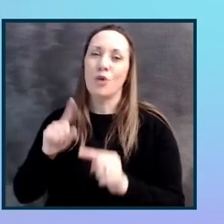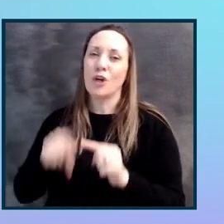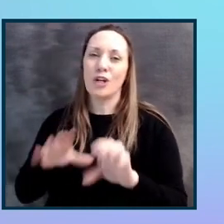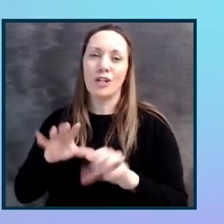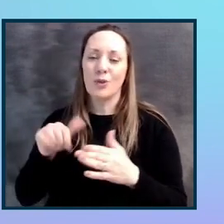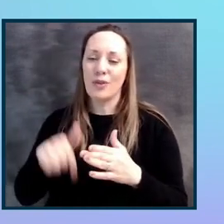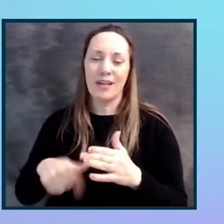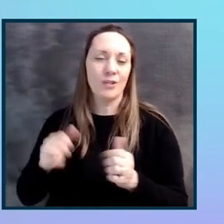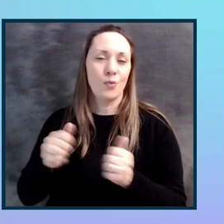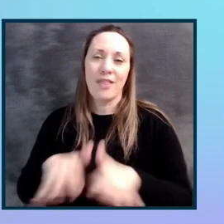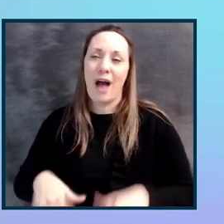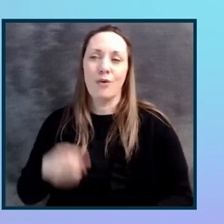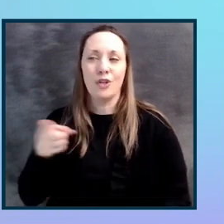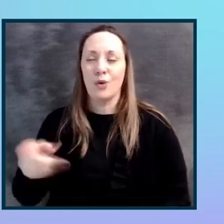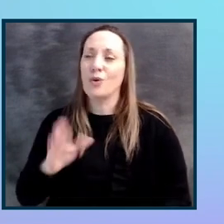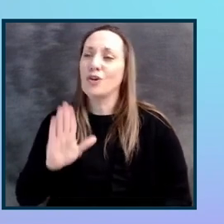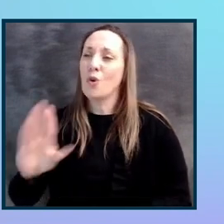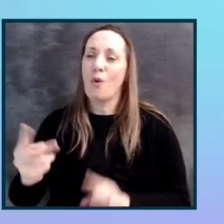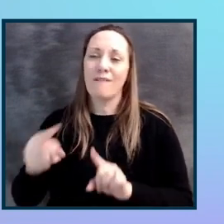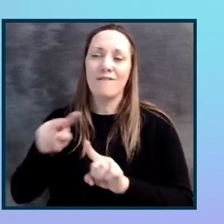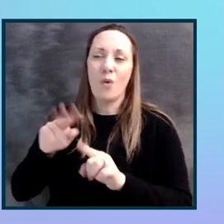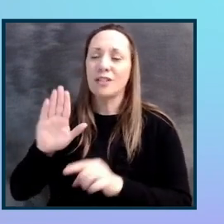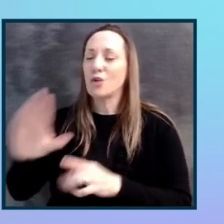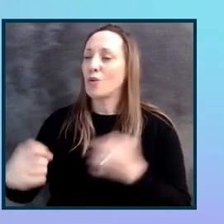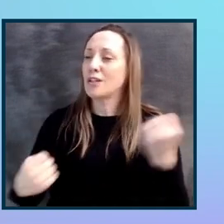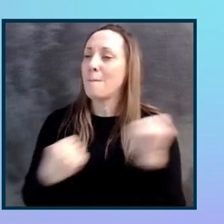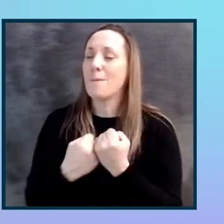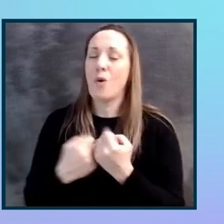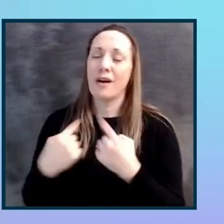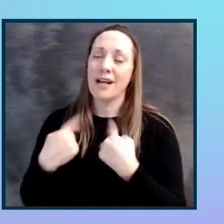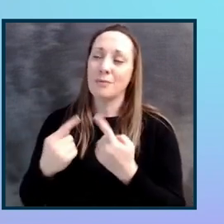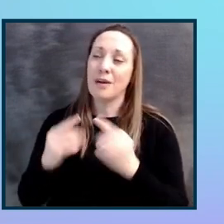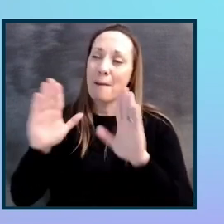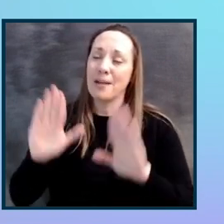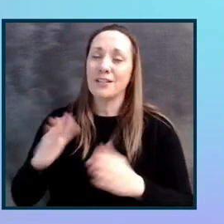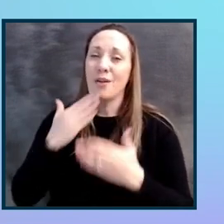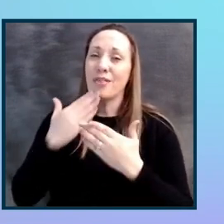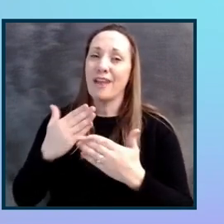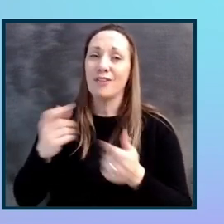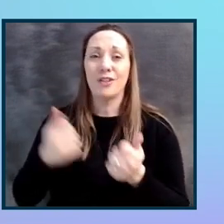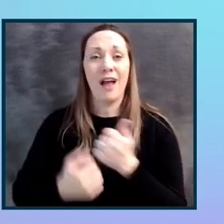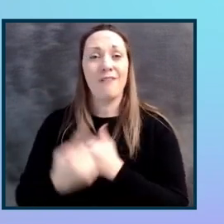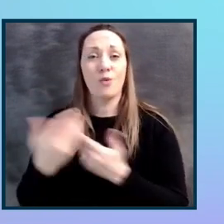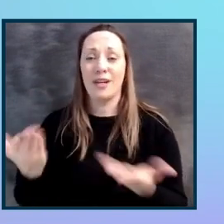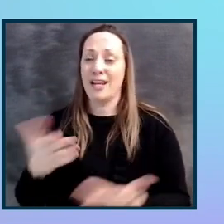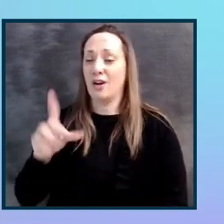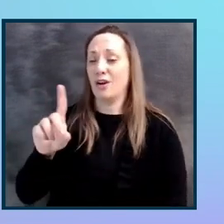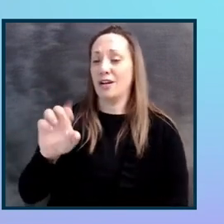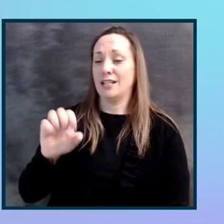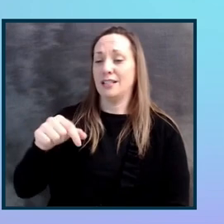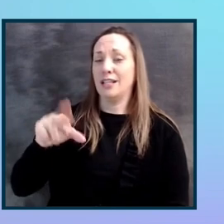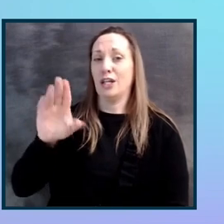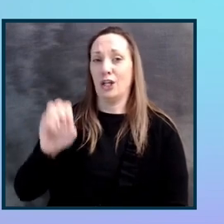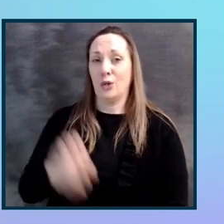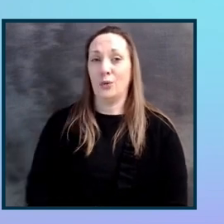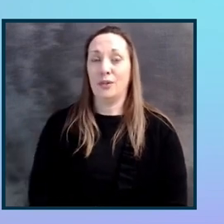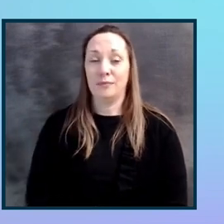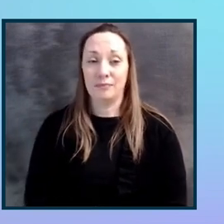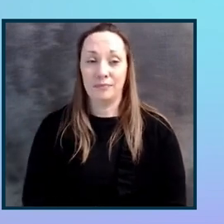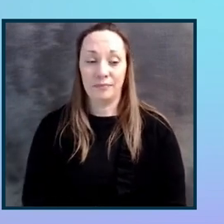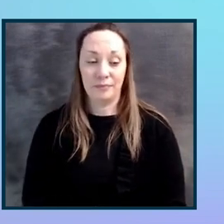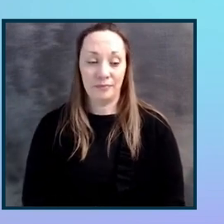advice has been, and your support has just been amazing. Yeah. So thankful to everyone at DQ. Thank you.